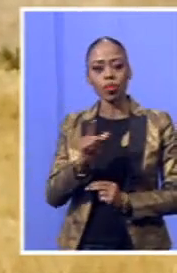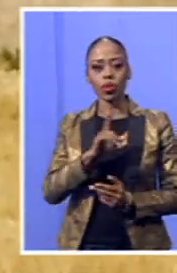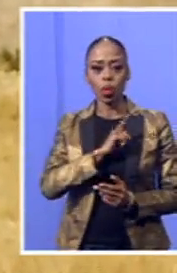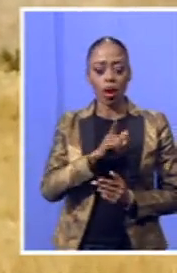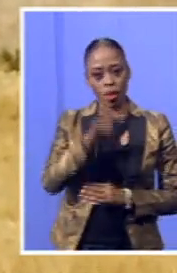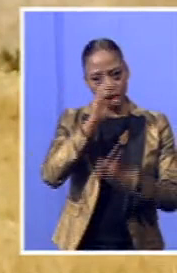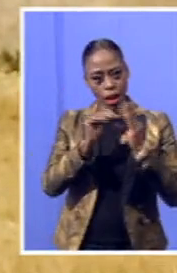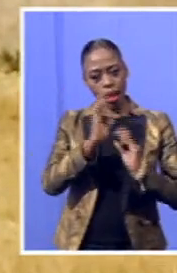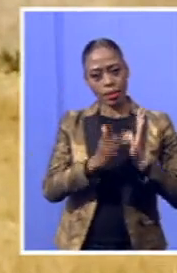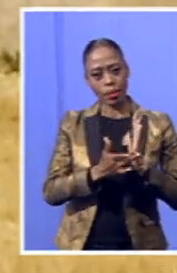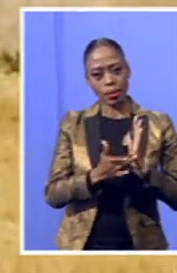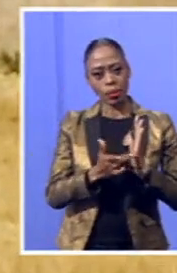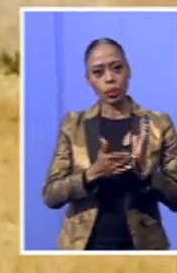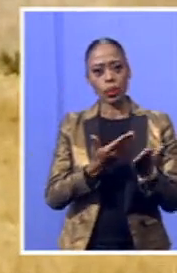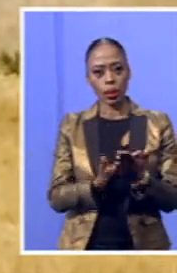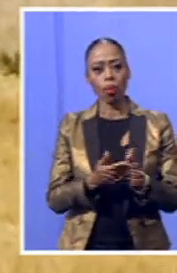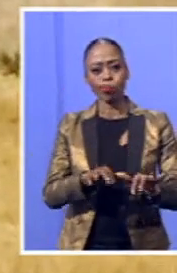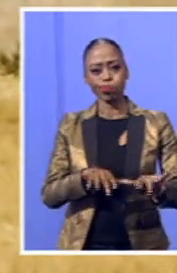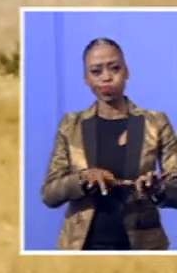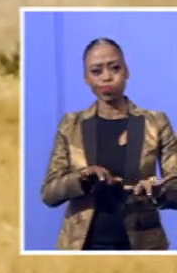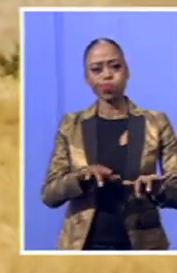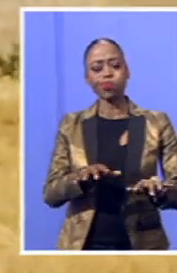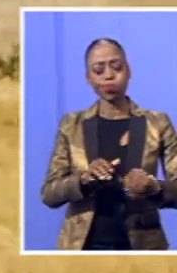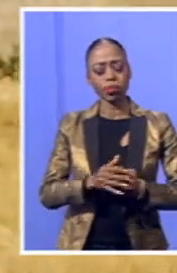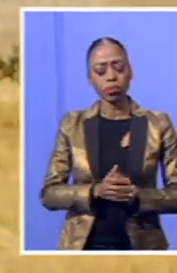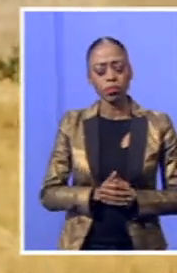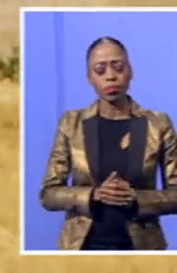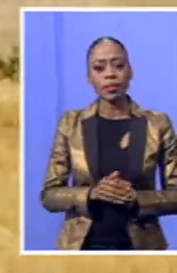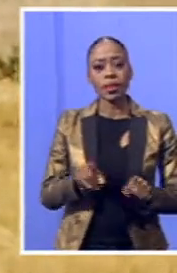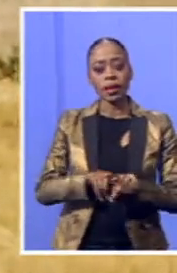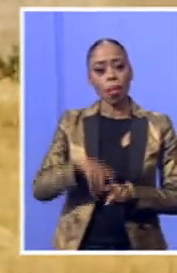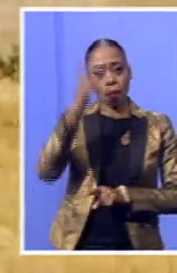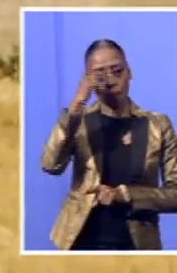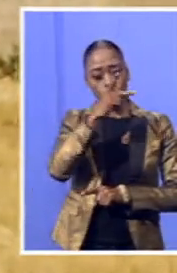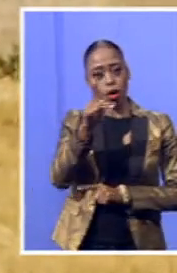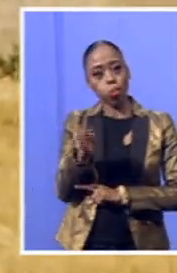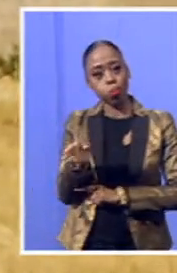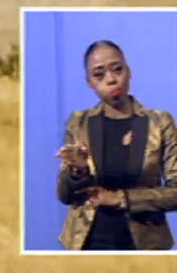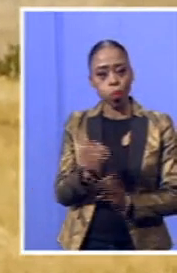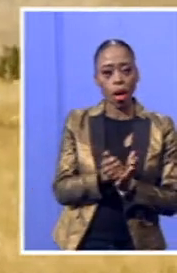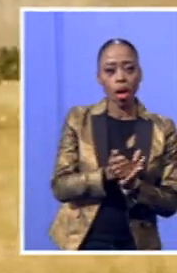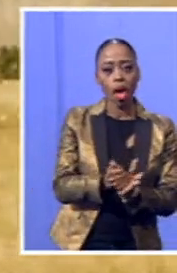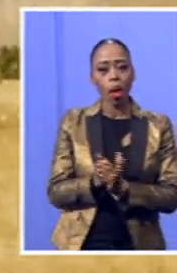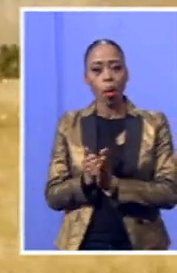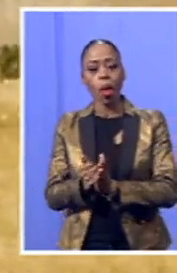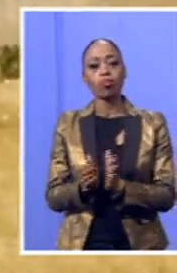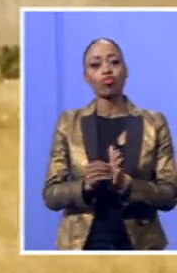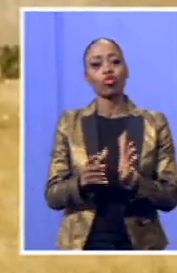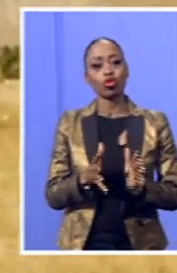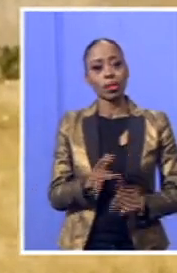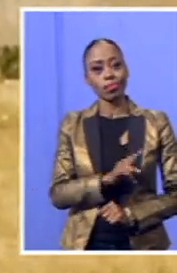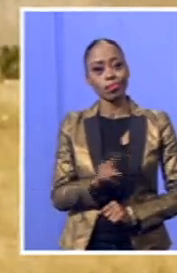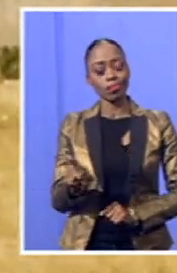in Kabecha. Professor John Hreiling is also here assisting the learners. He said that